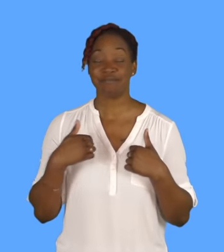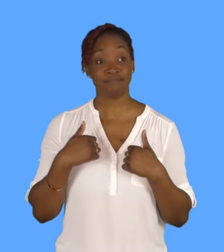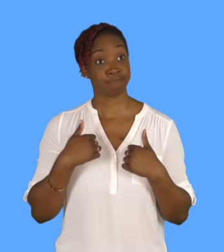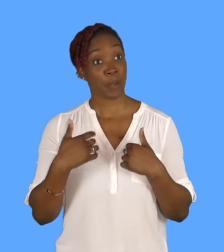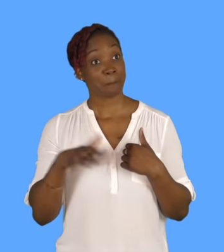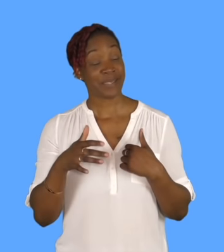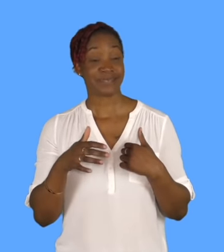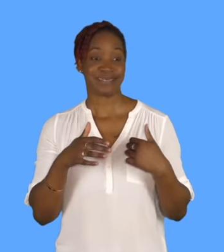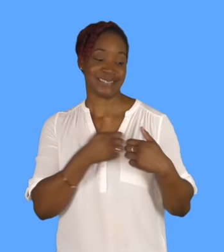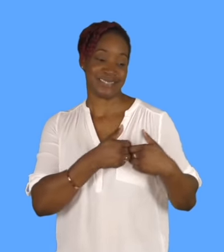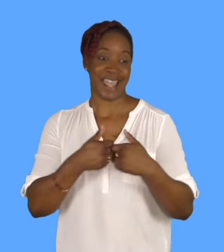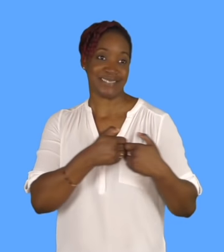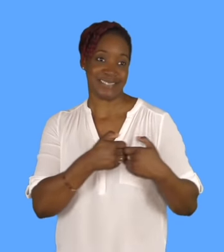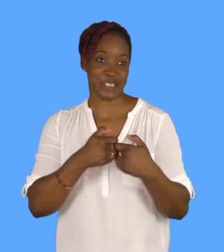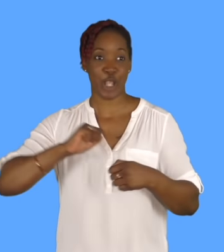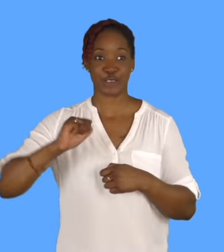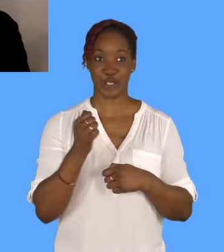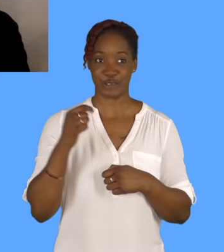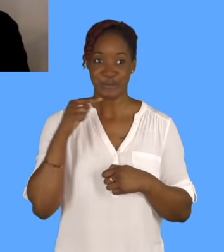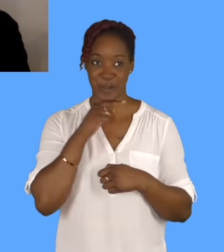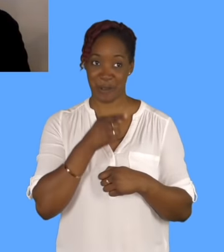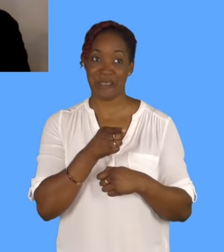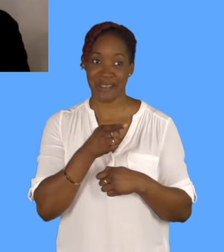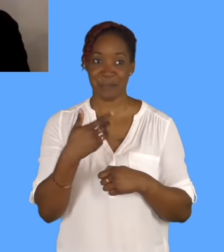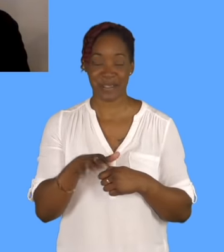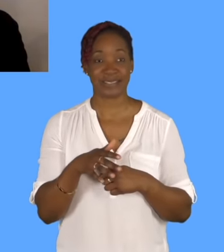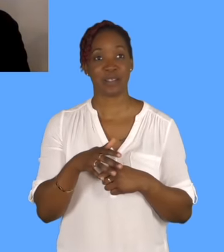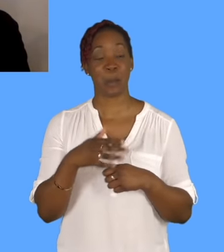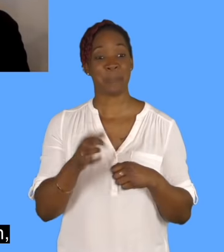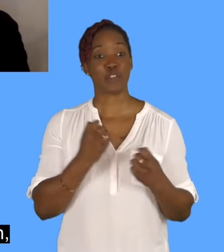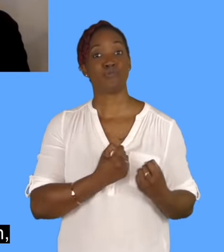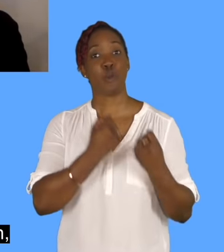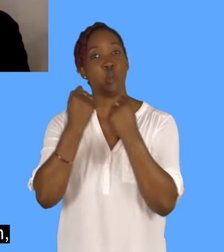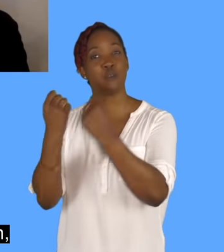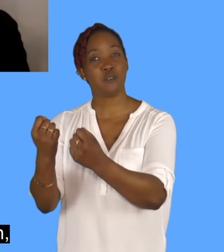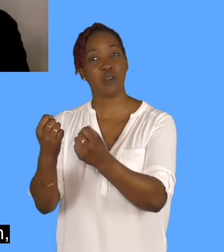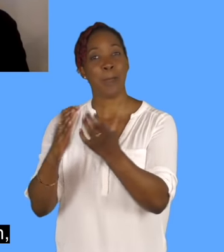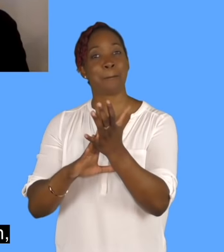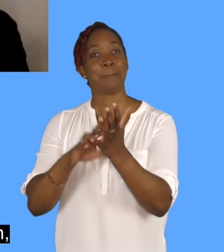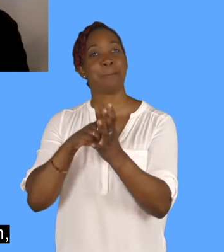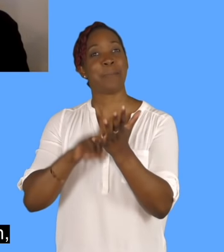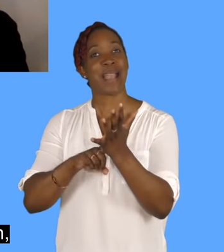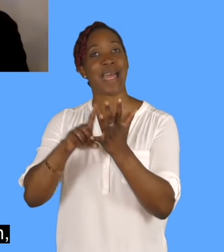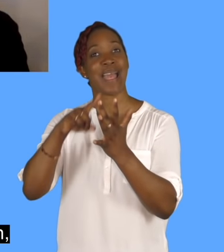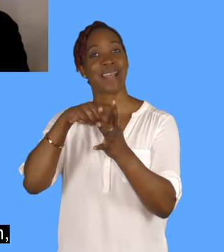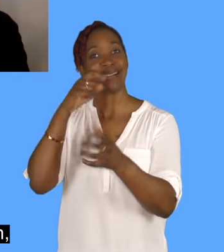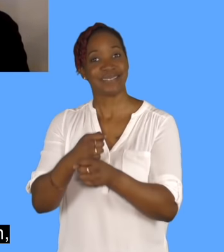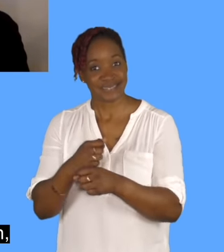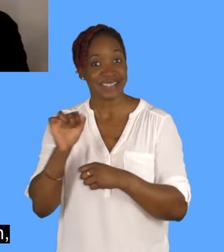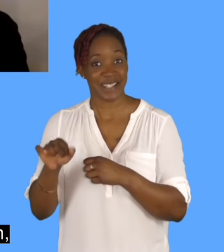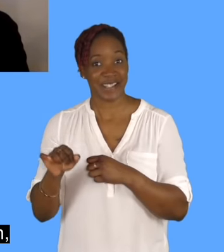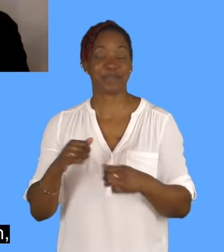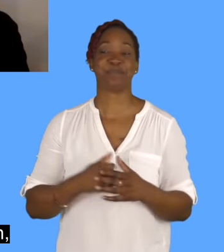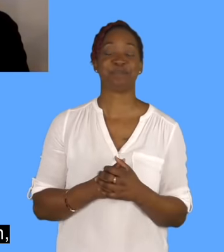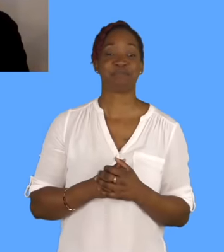And we drove all the way to Malay. Malay, yeah? Yeah. And on the way, we stopped at a botany, a